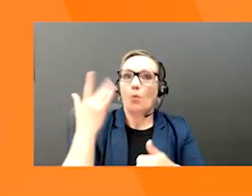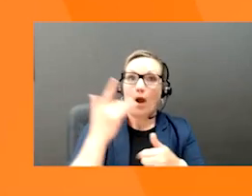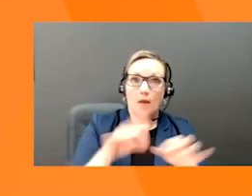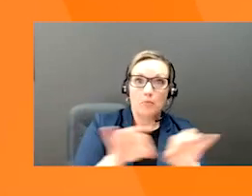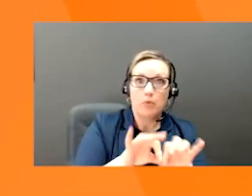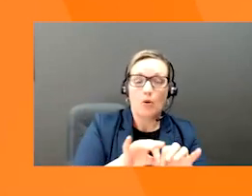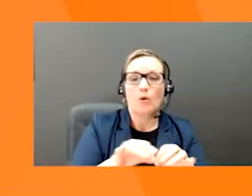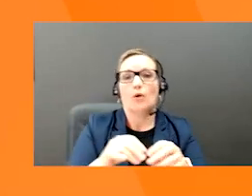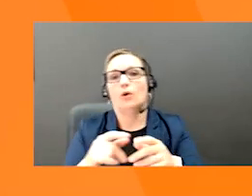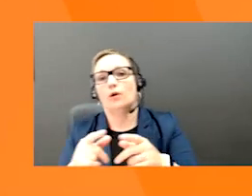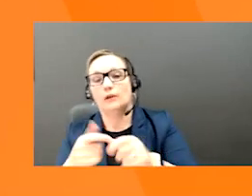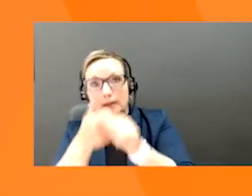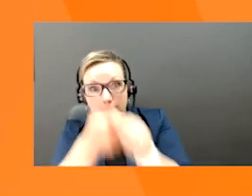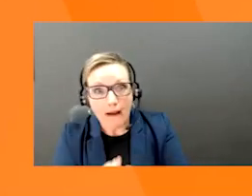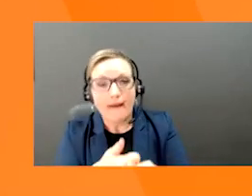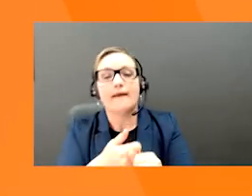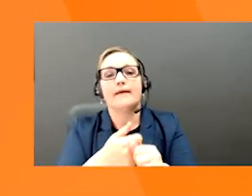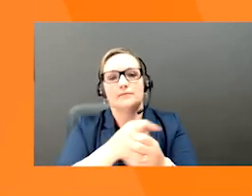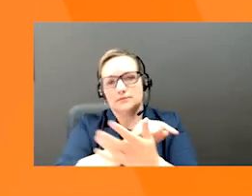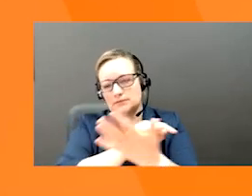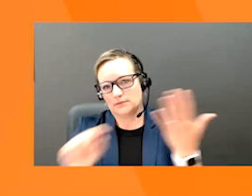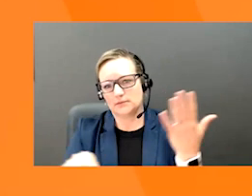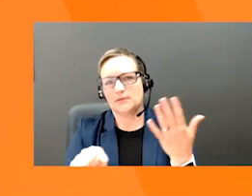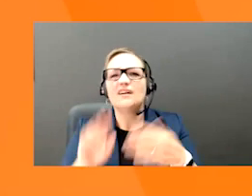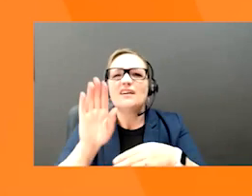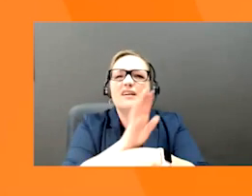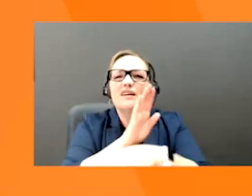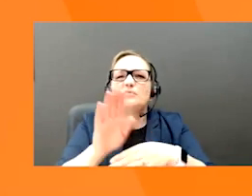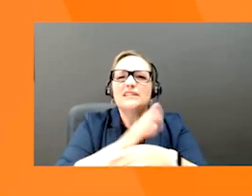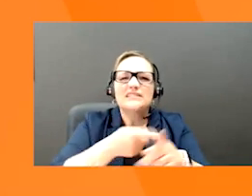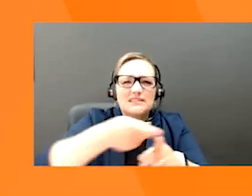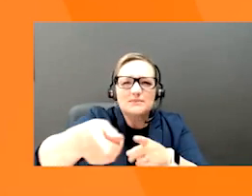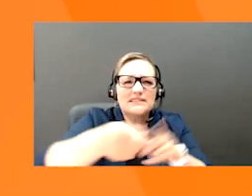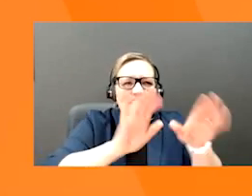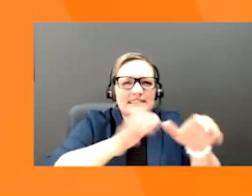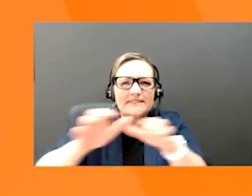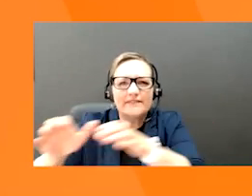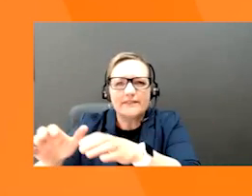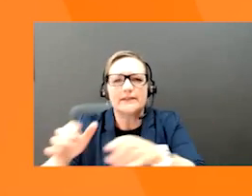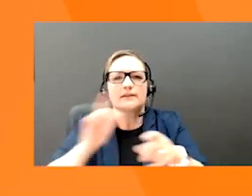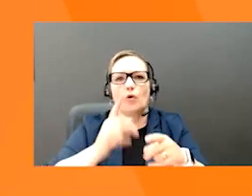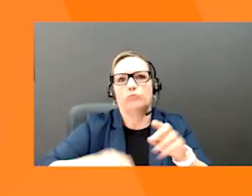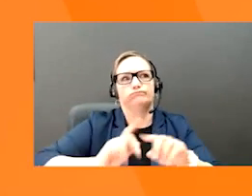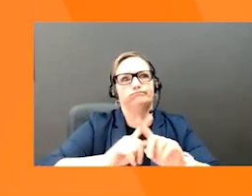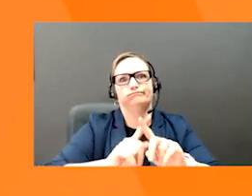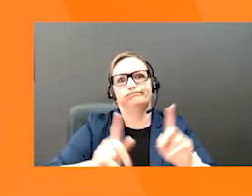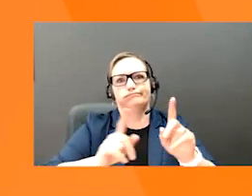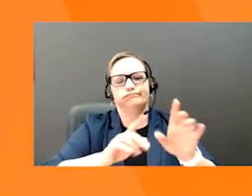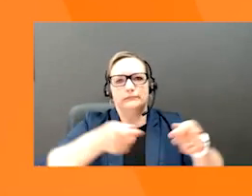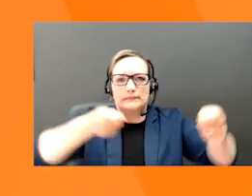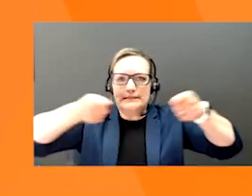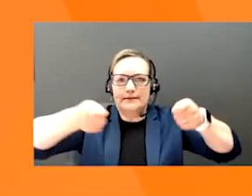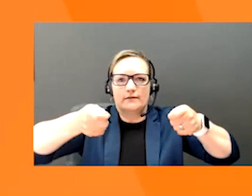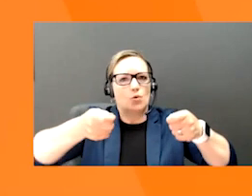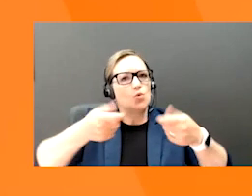with non-compliance. You also want to know industry-specific regulations for the most highly regulated businesses, which are